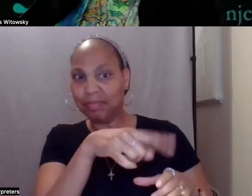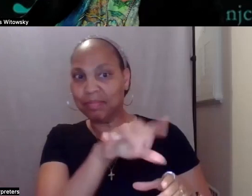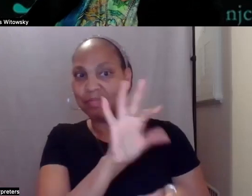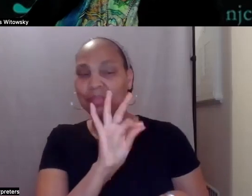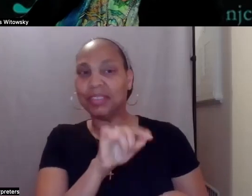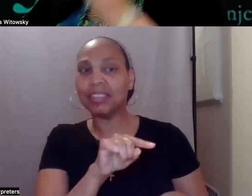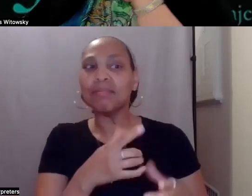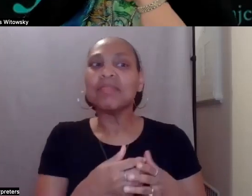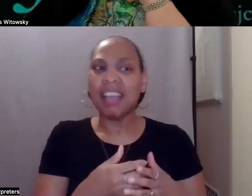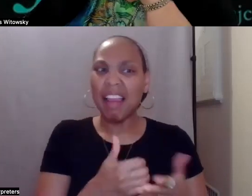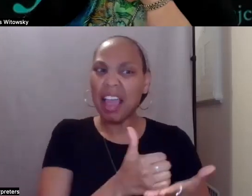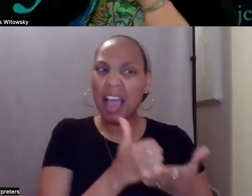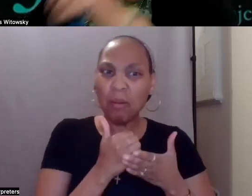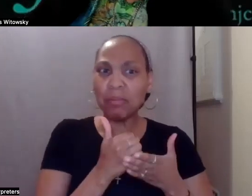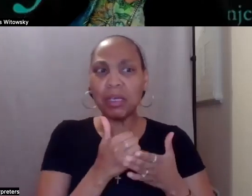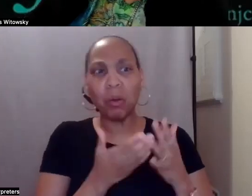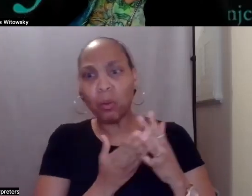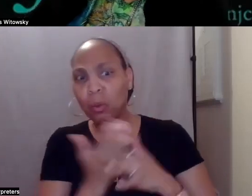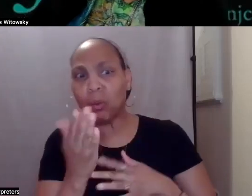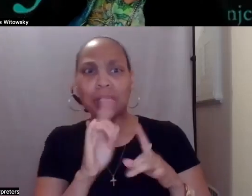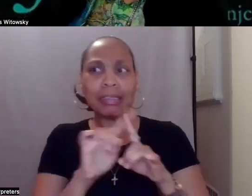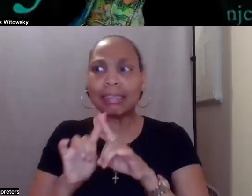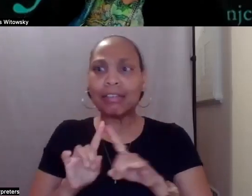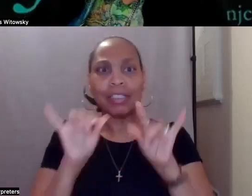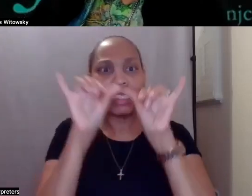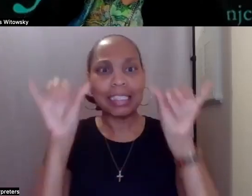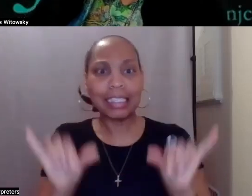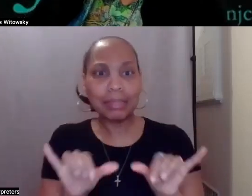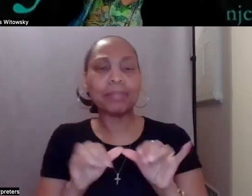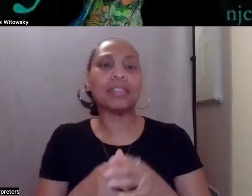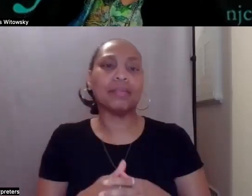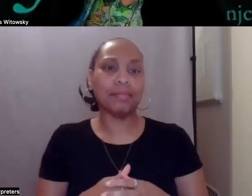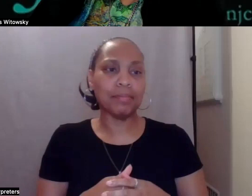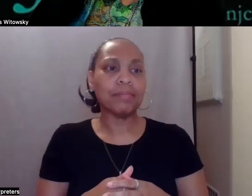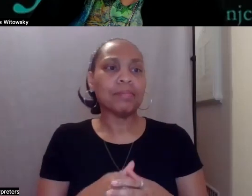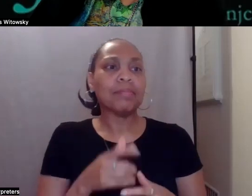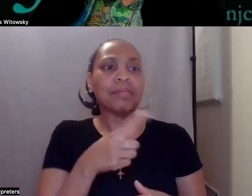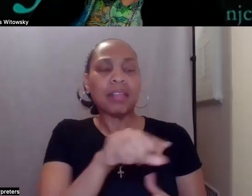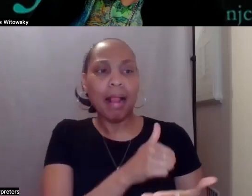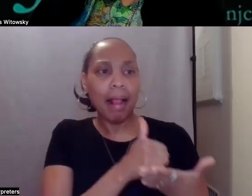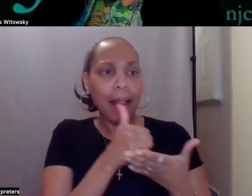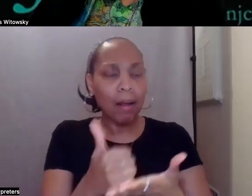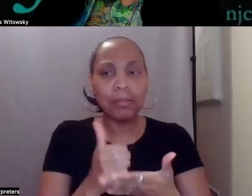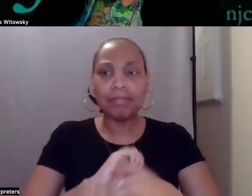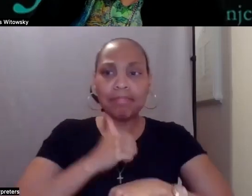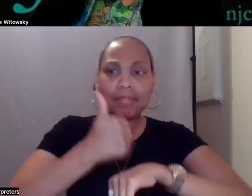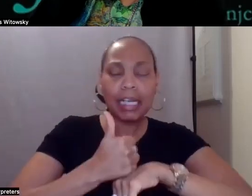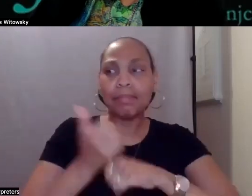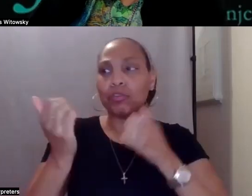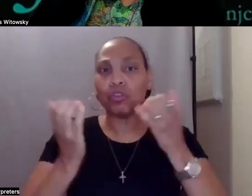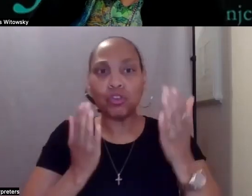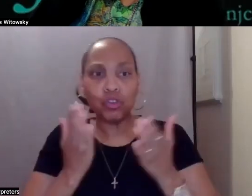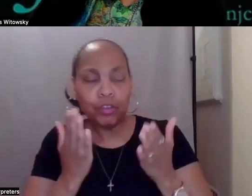systems. And they help to arrange the services for me.